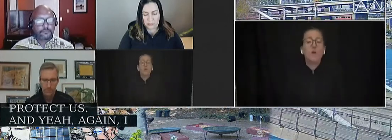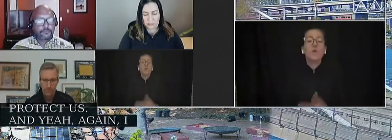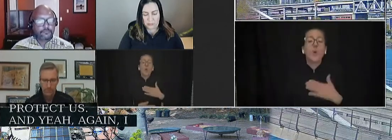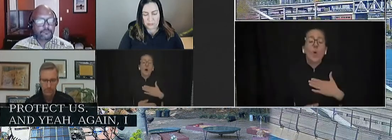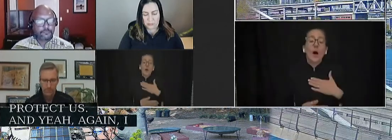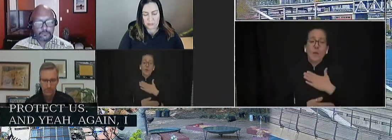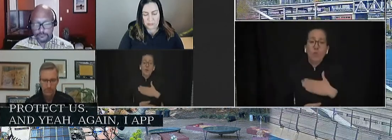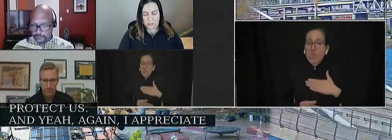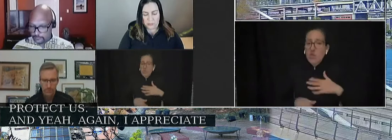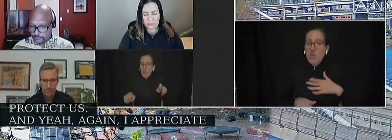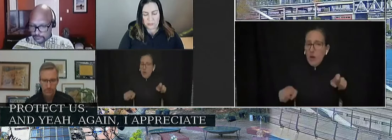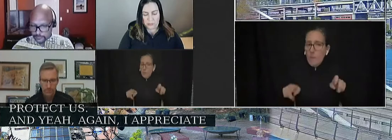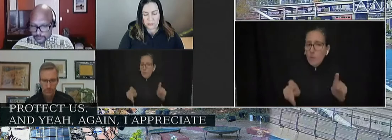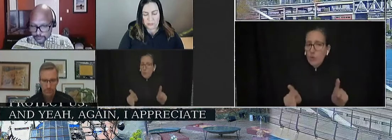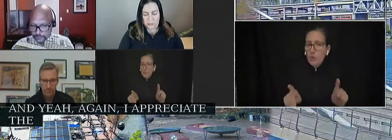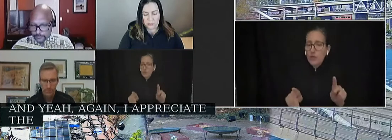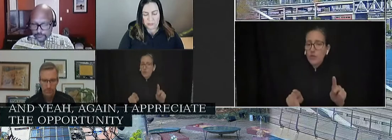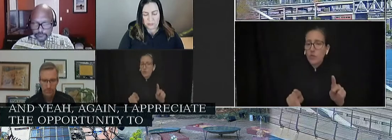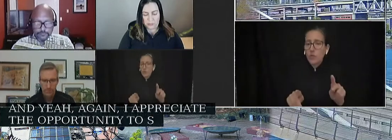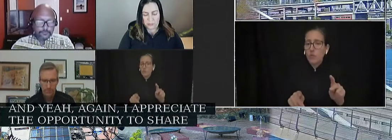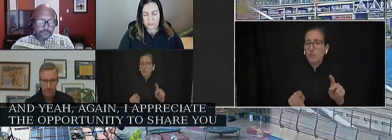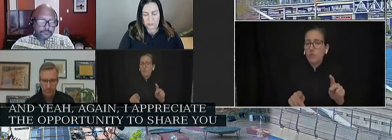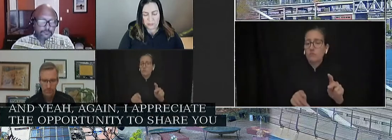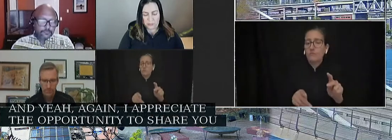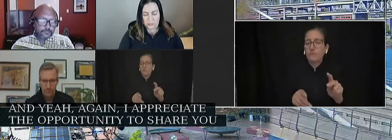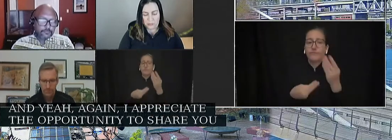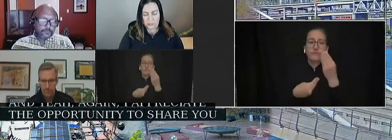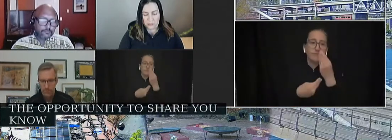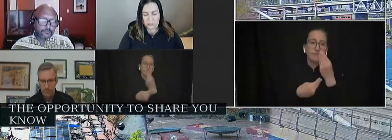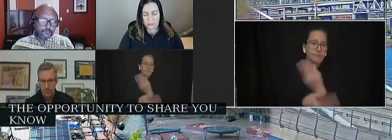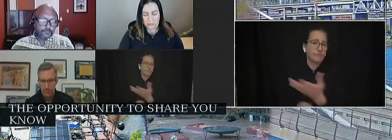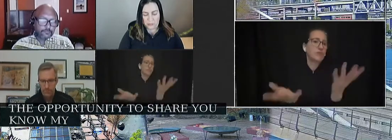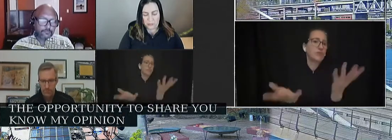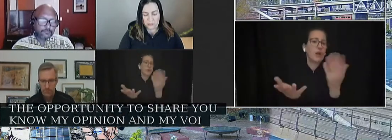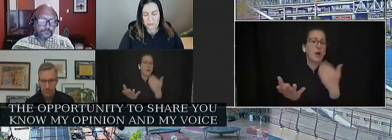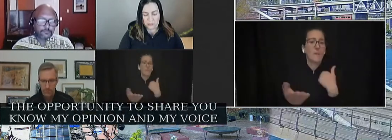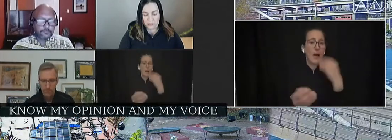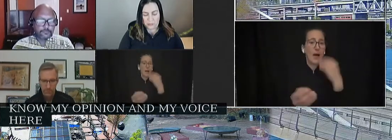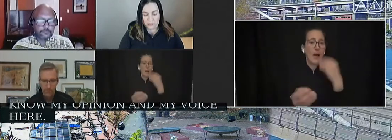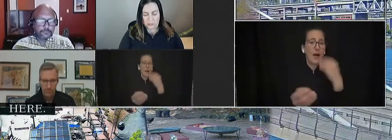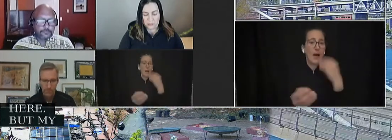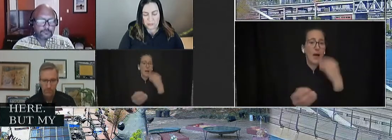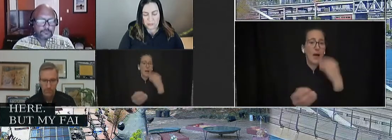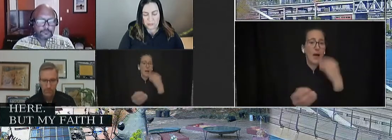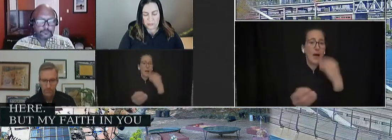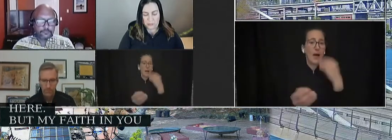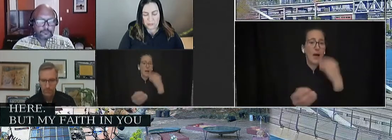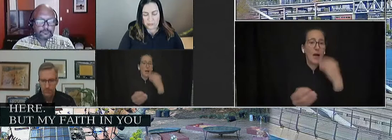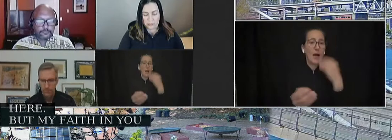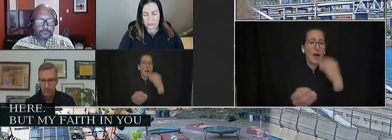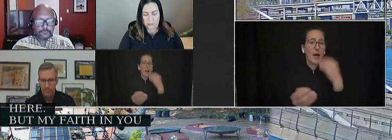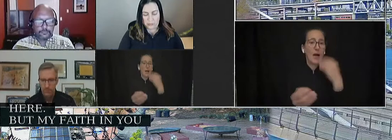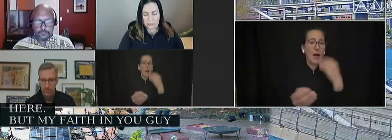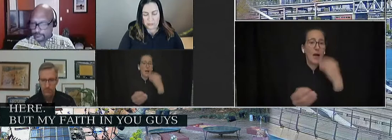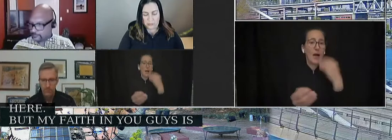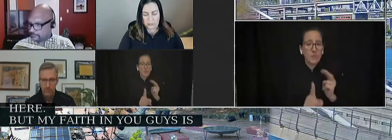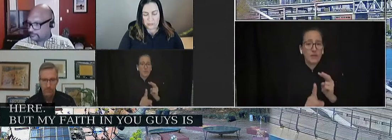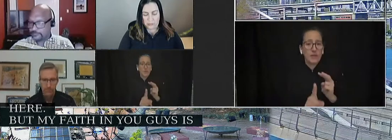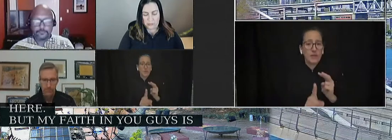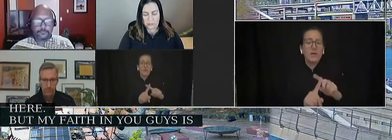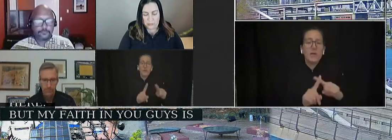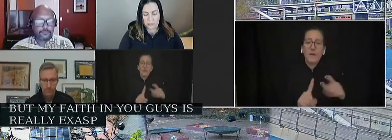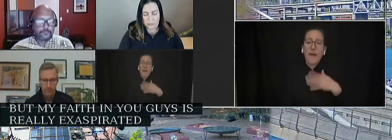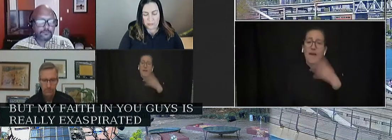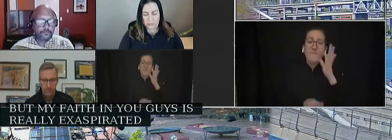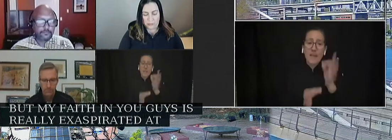opportunity to share, you know, my opinion and my voice here. But my faith in you guys is really exasperated at this point.